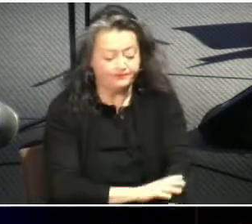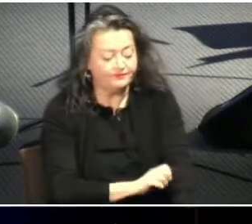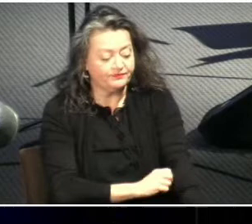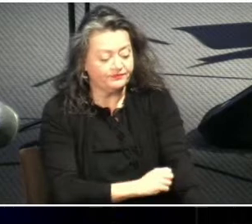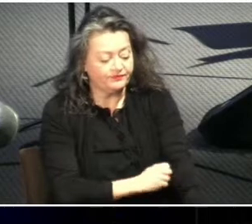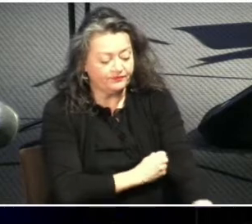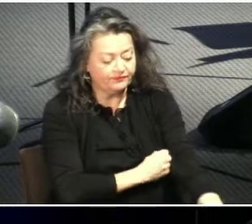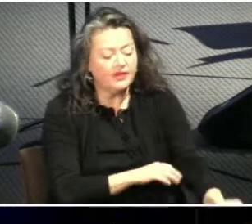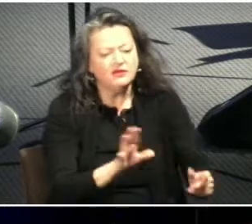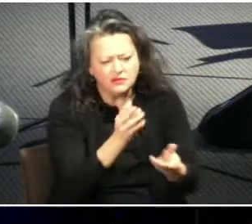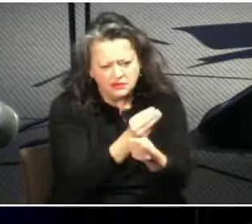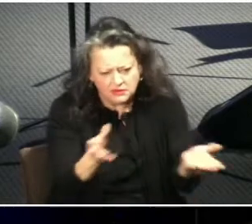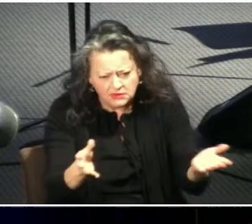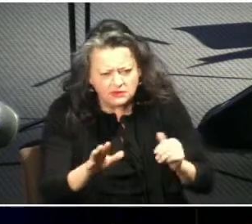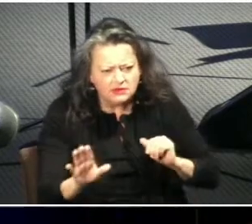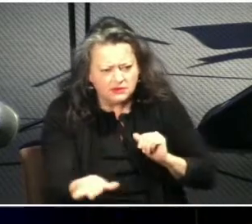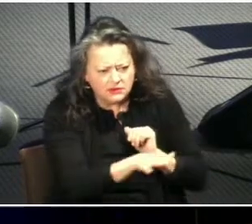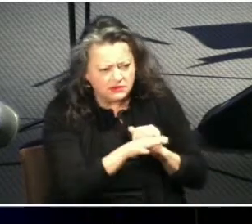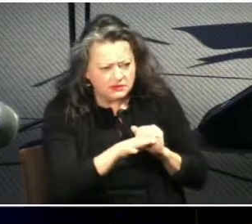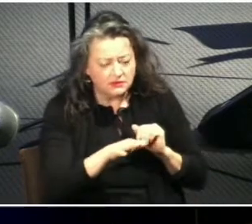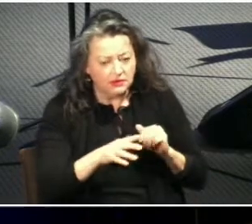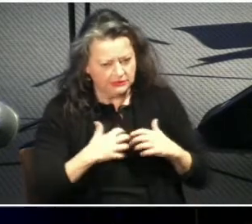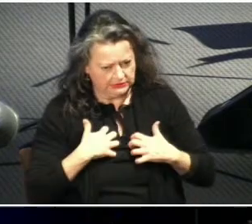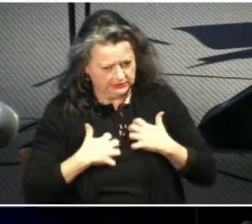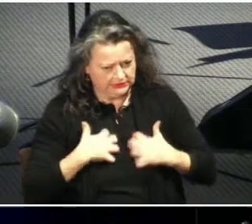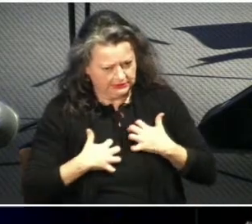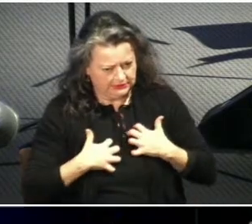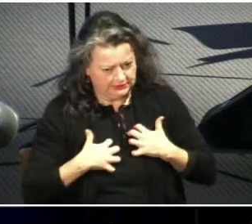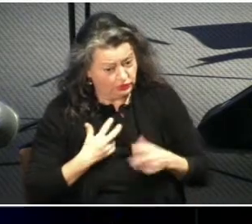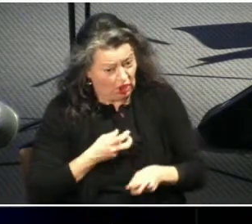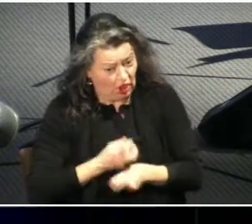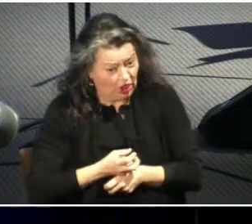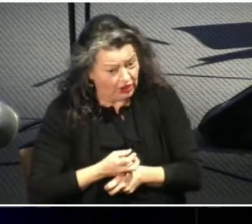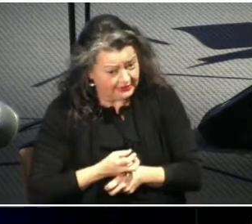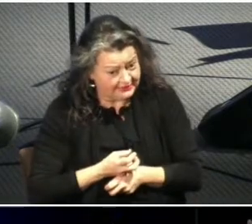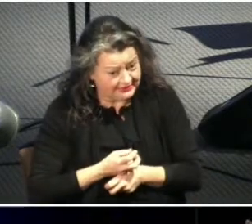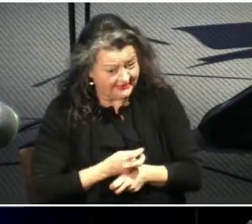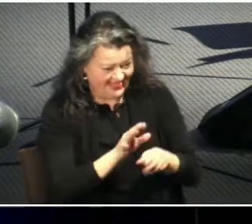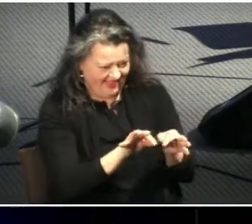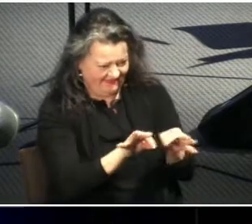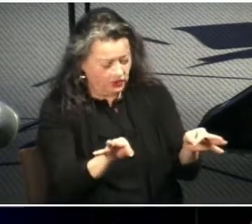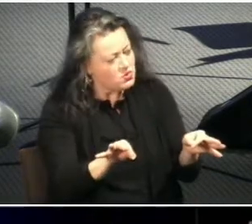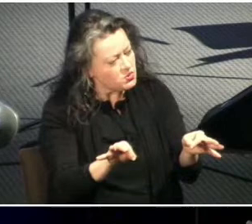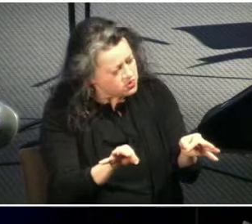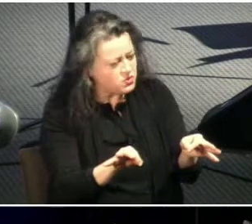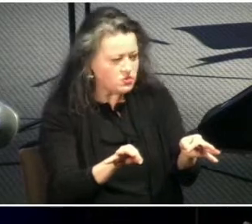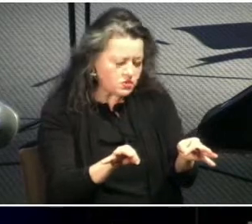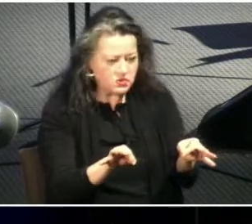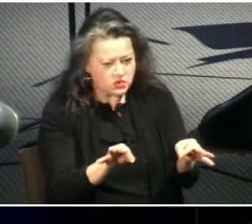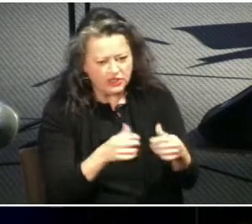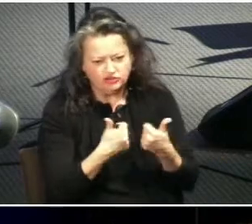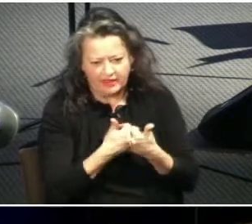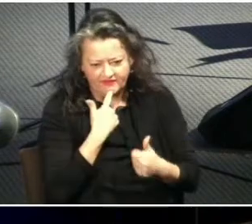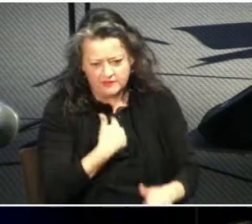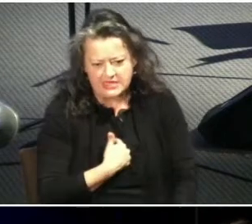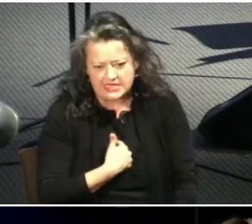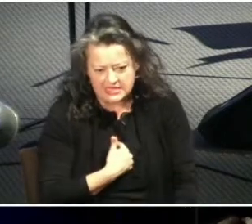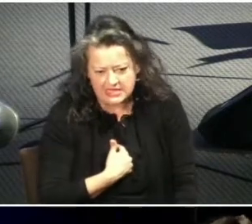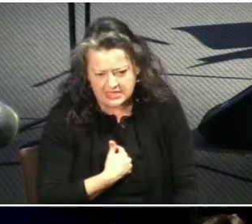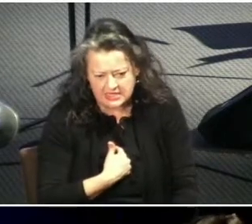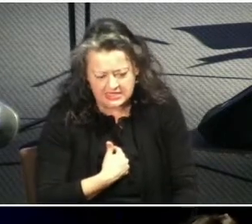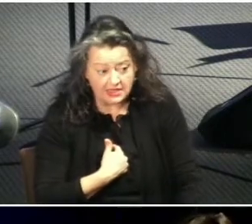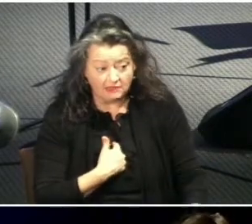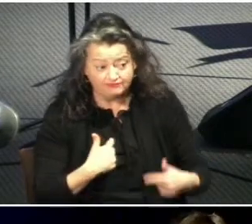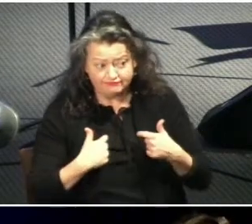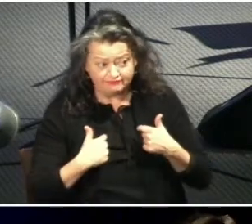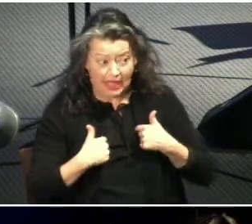have had a very difficult time with this particular verse and verses like it i do not have